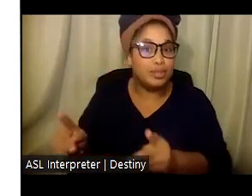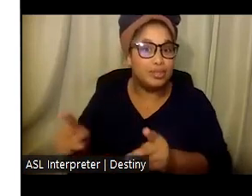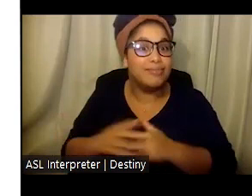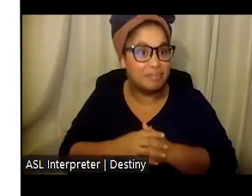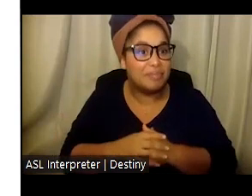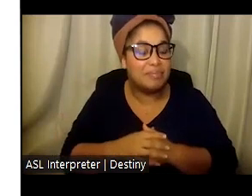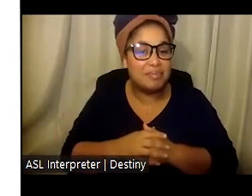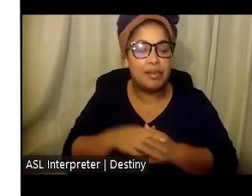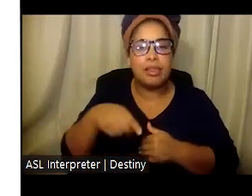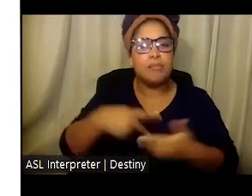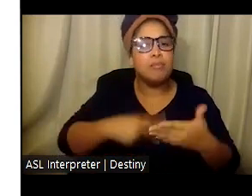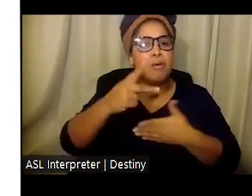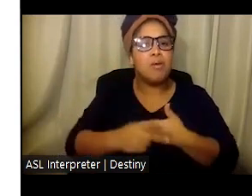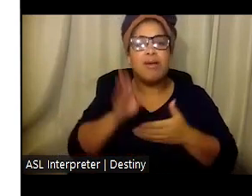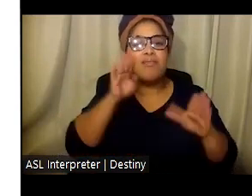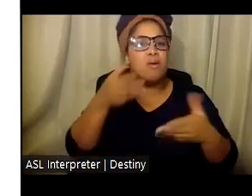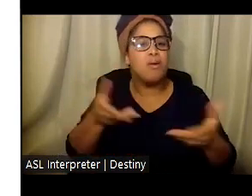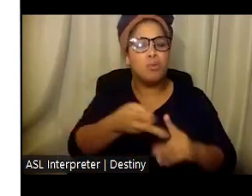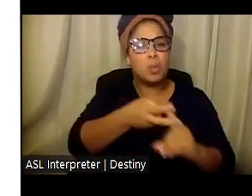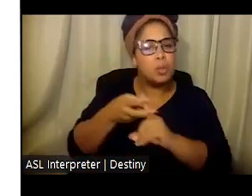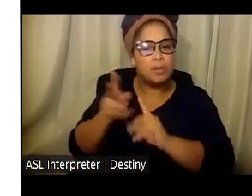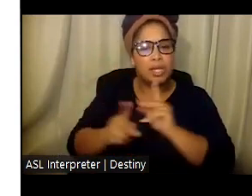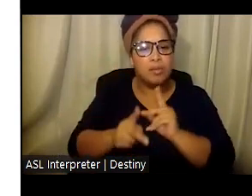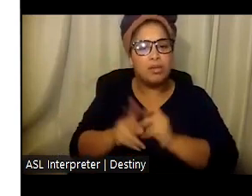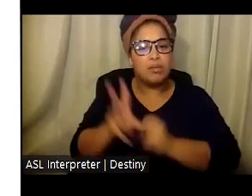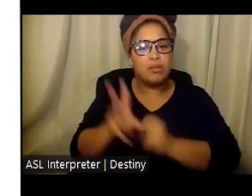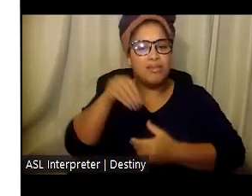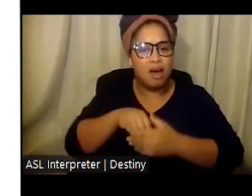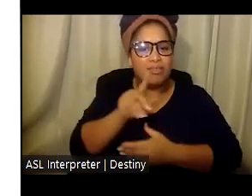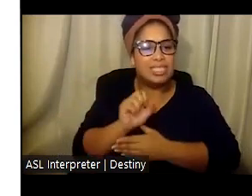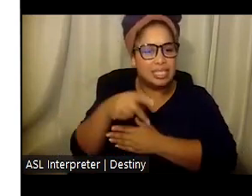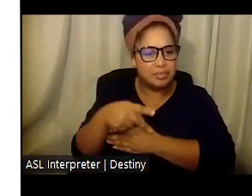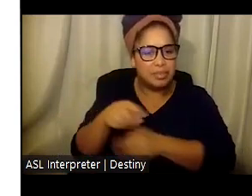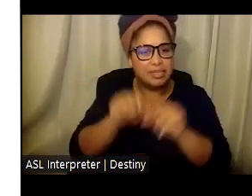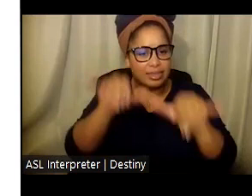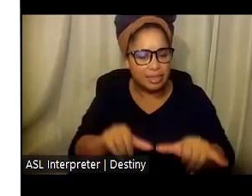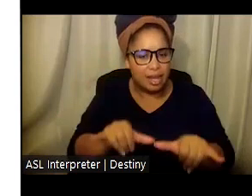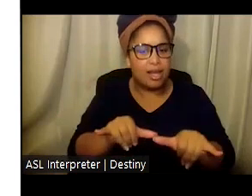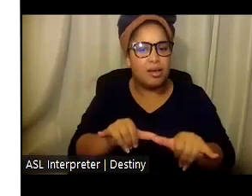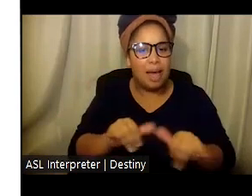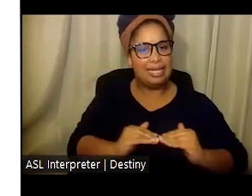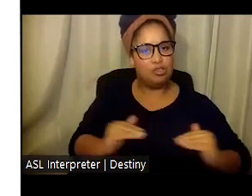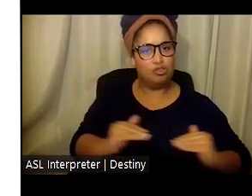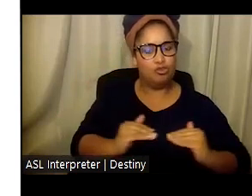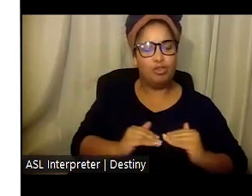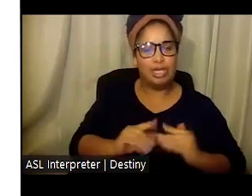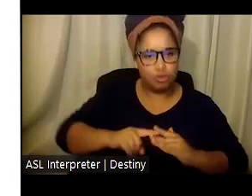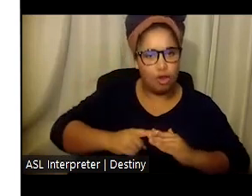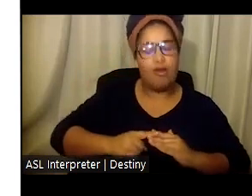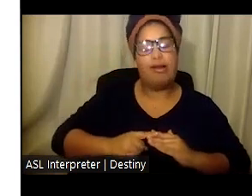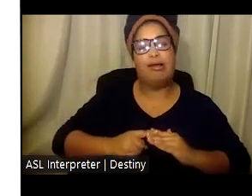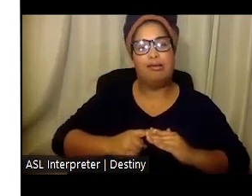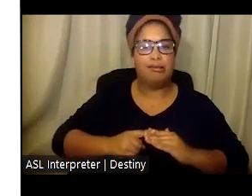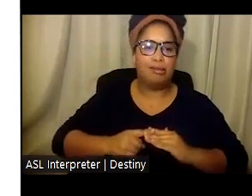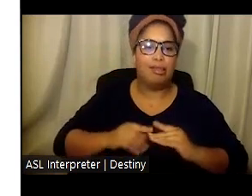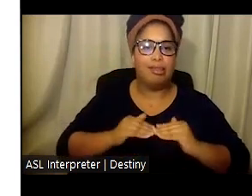This program is aimed at recruiting people to the developmental services system at entry level. A third party